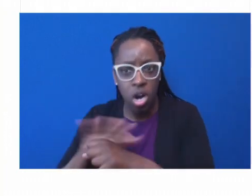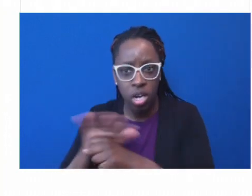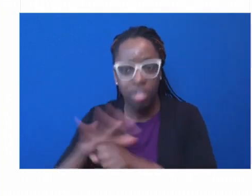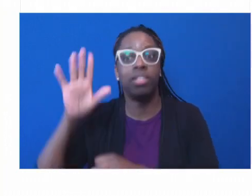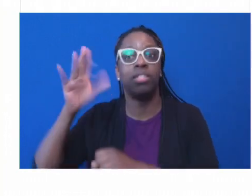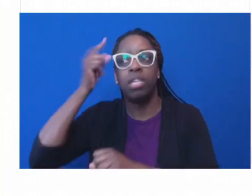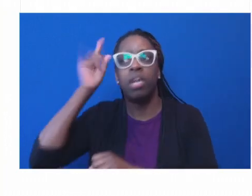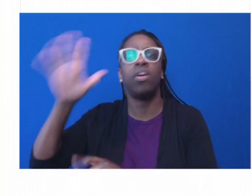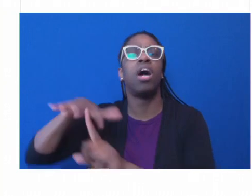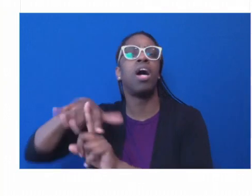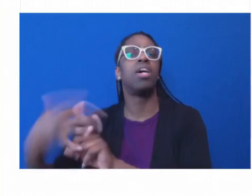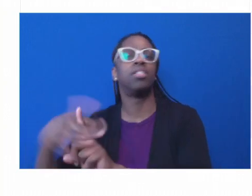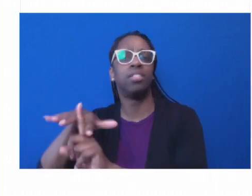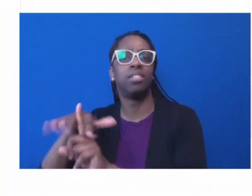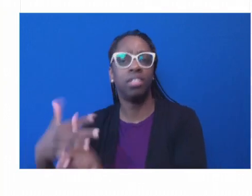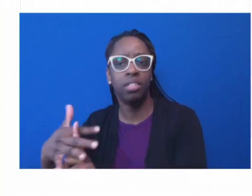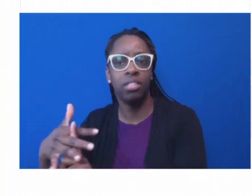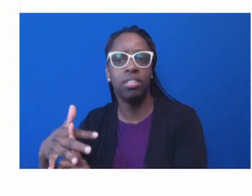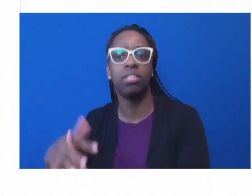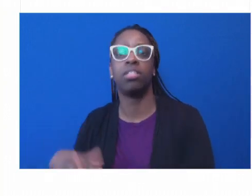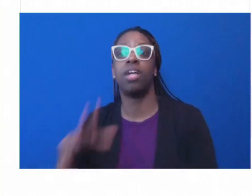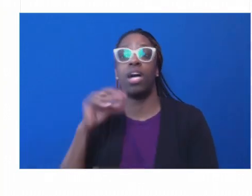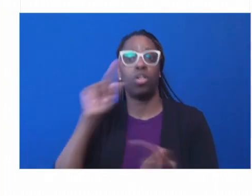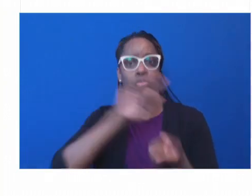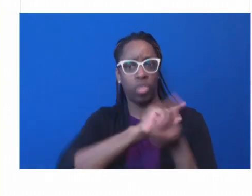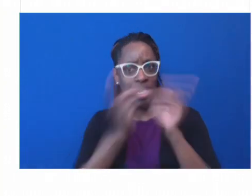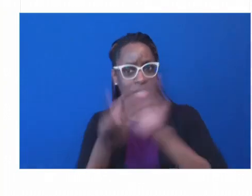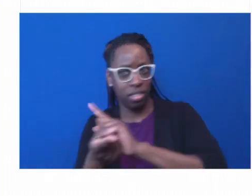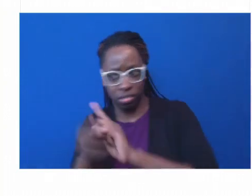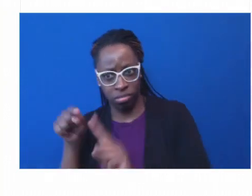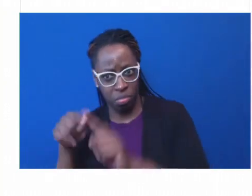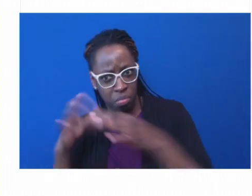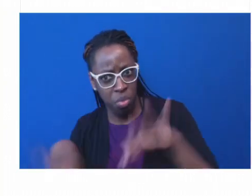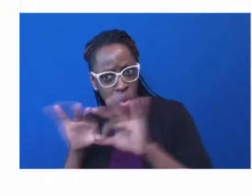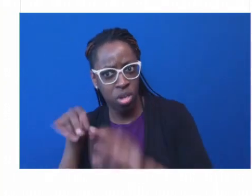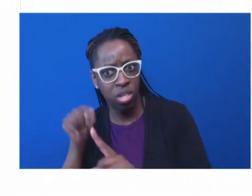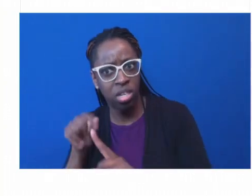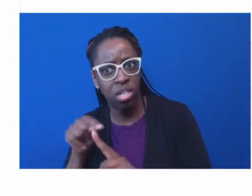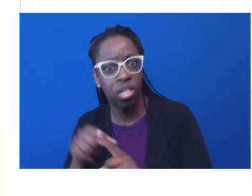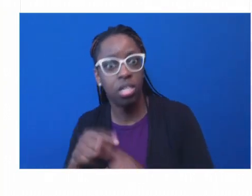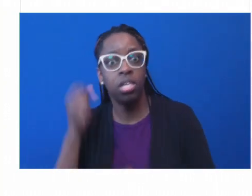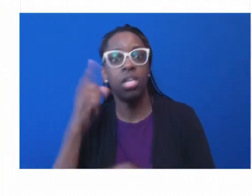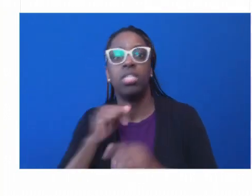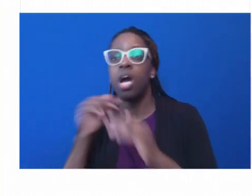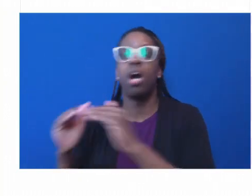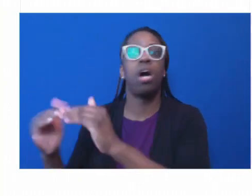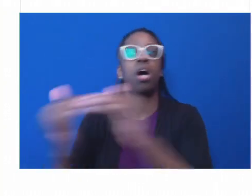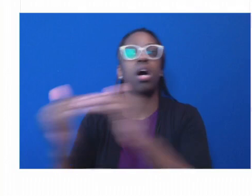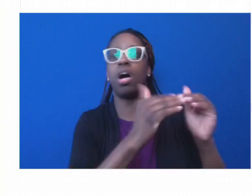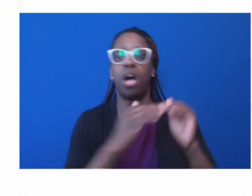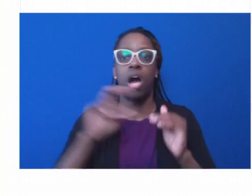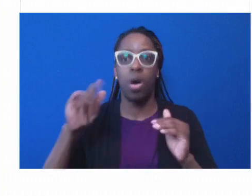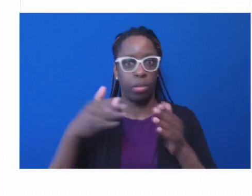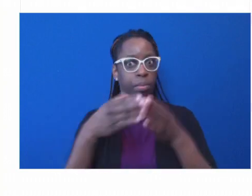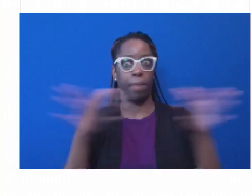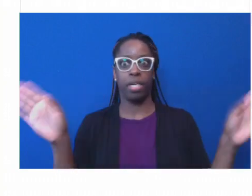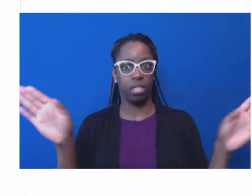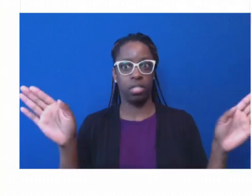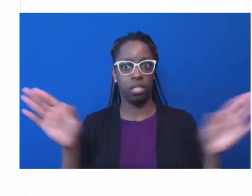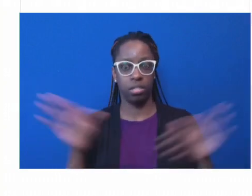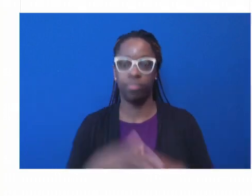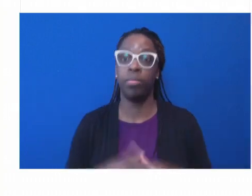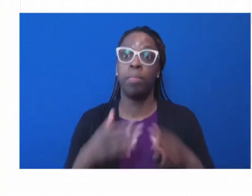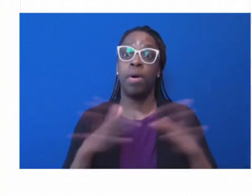across public health nationally. Another area for strengthening in that kind of civil society public health relationship